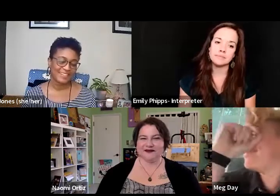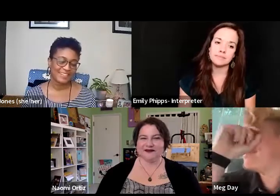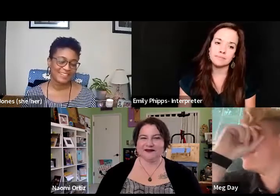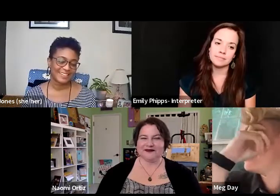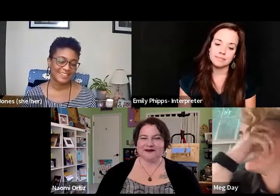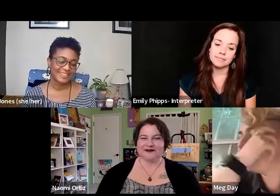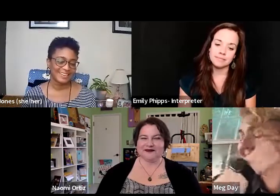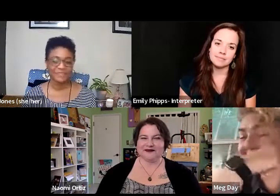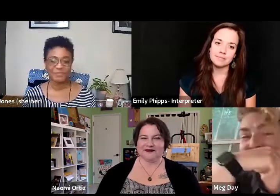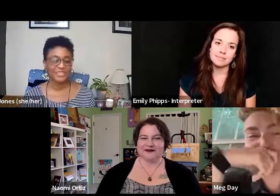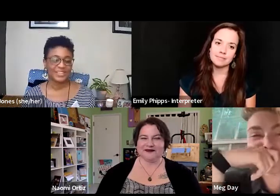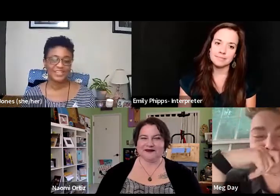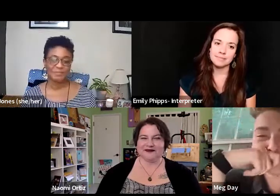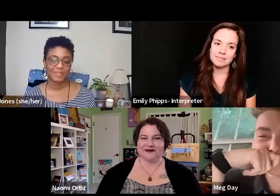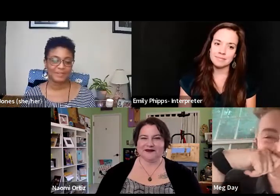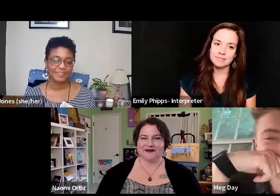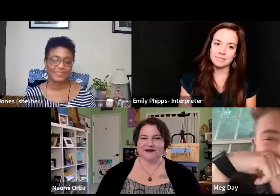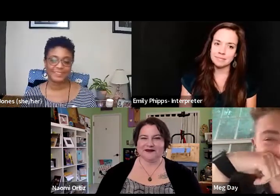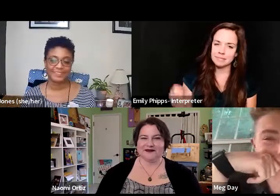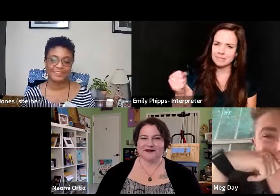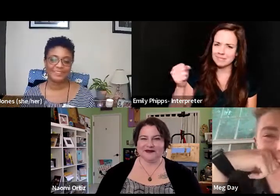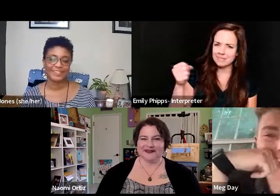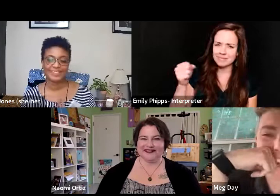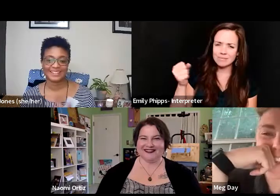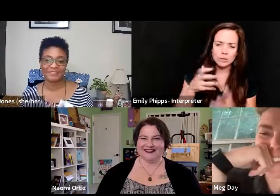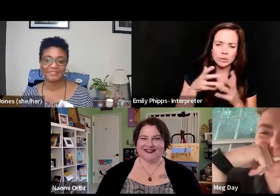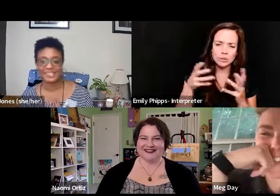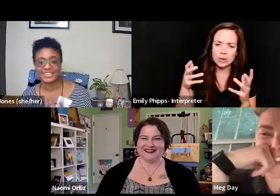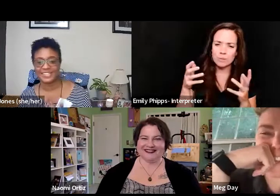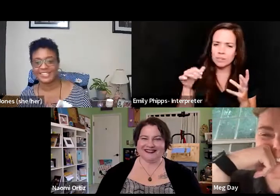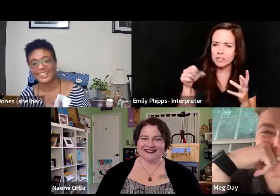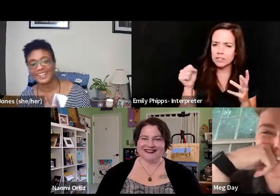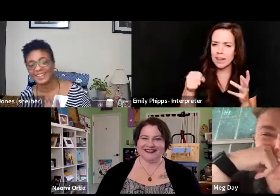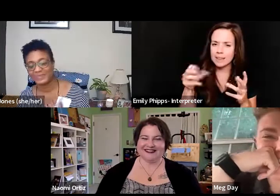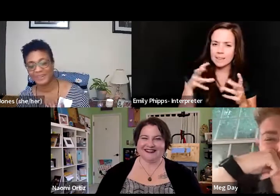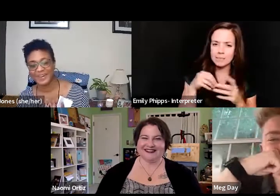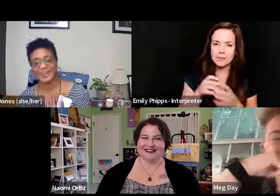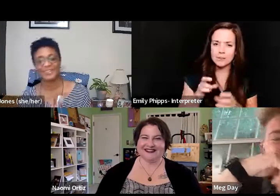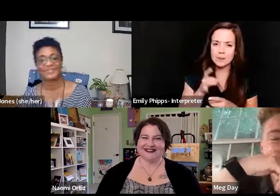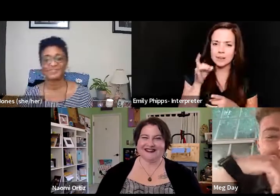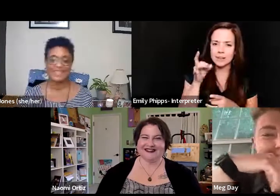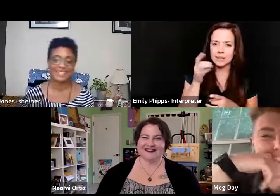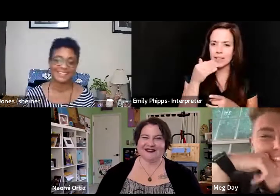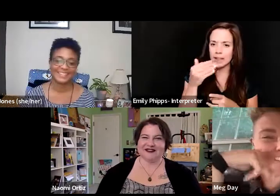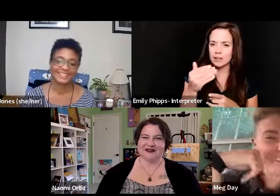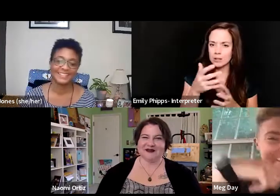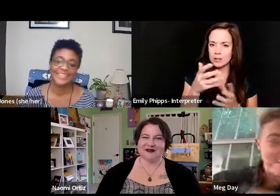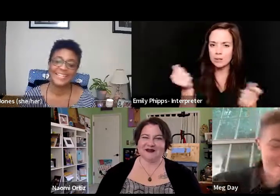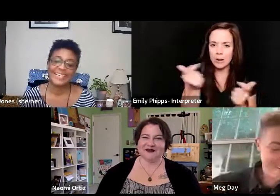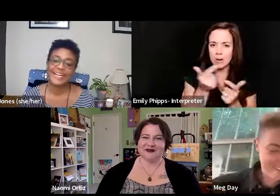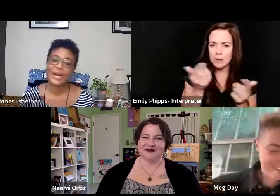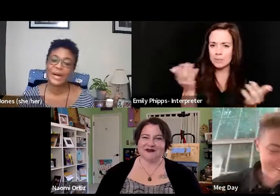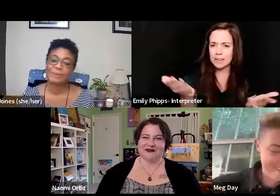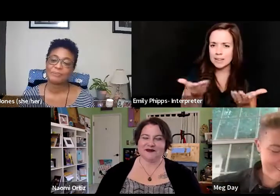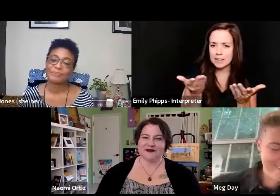I have so much yes in my spirit with this conversation. Thank you all for being here.